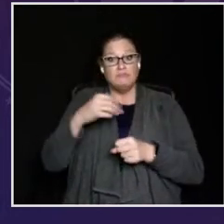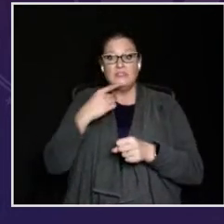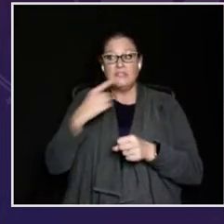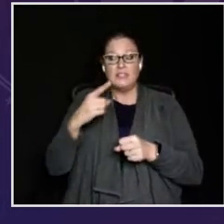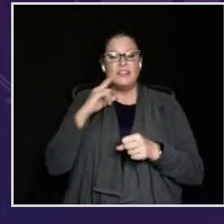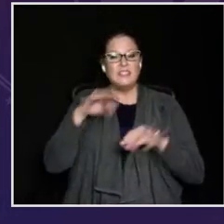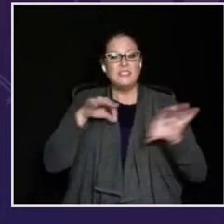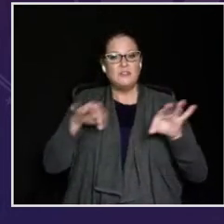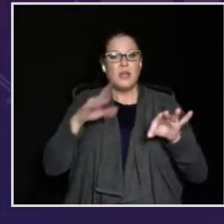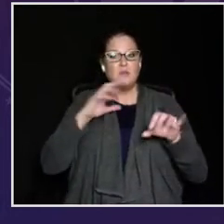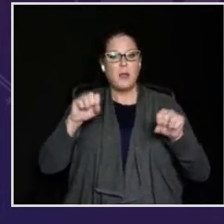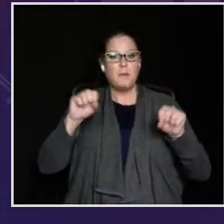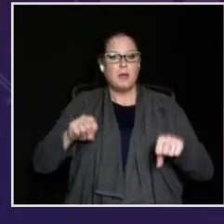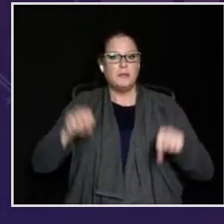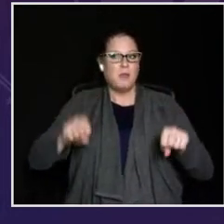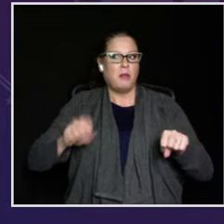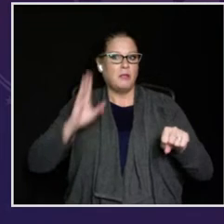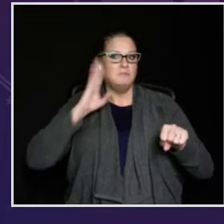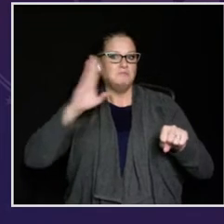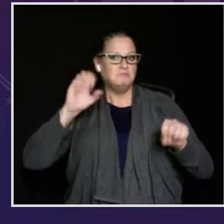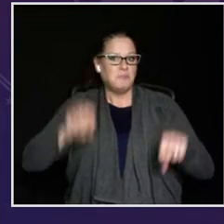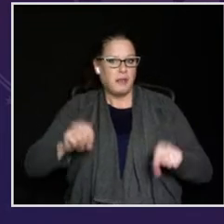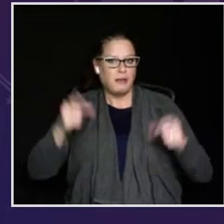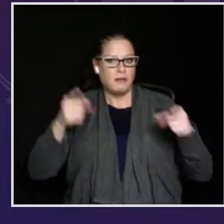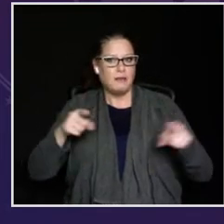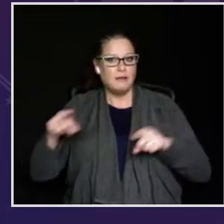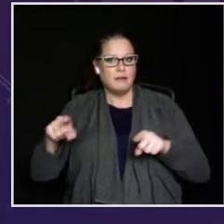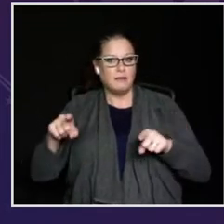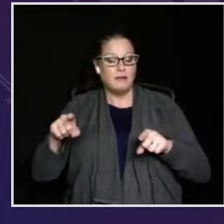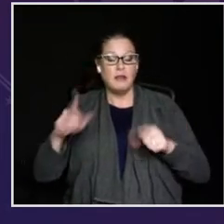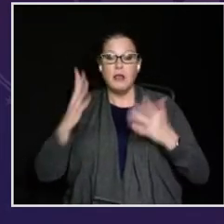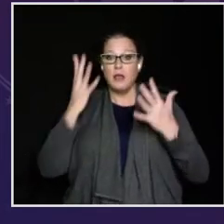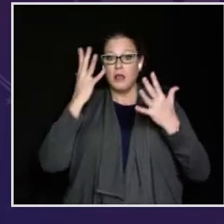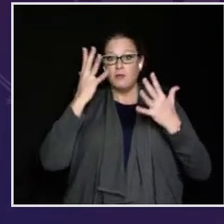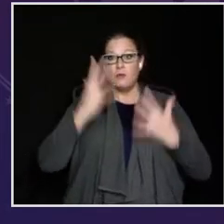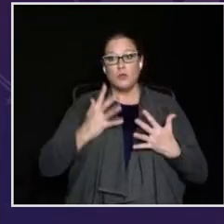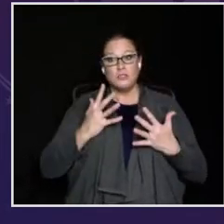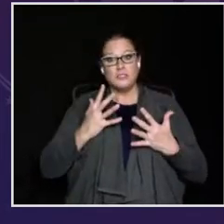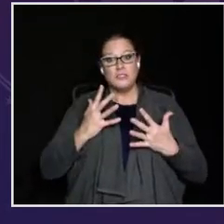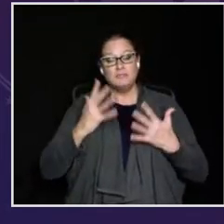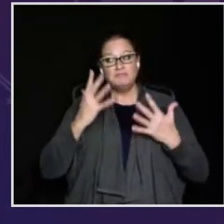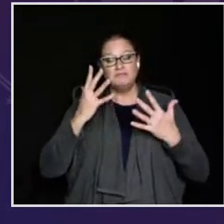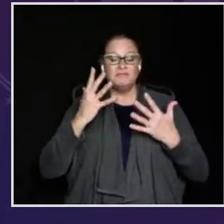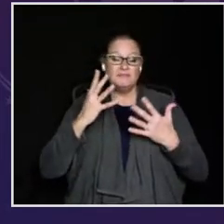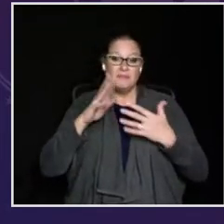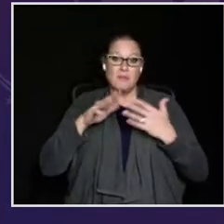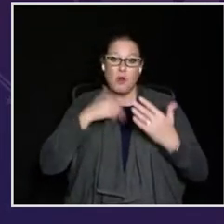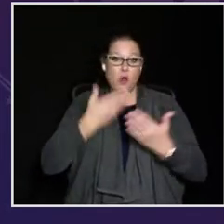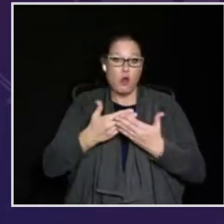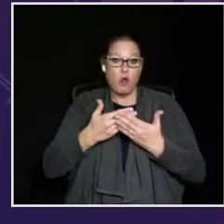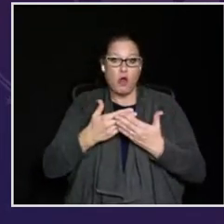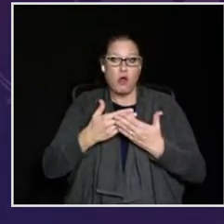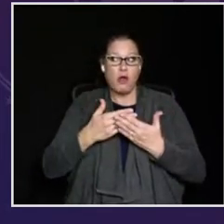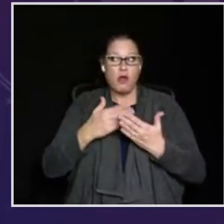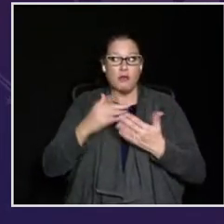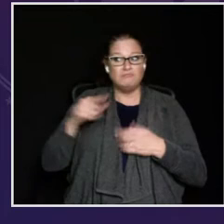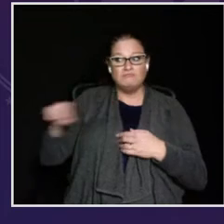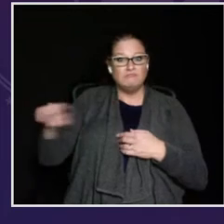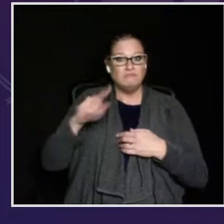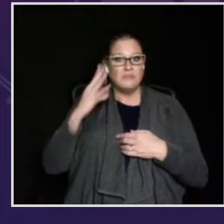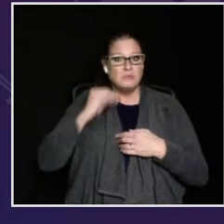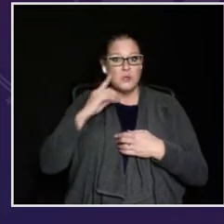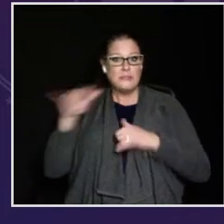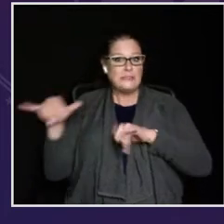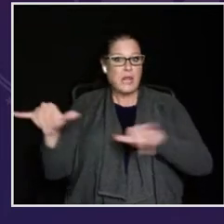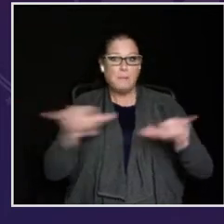A country, as the president-elect often says, is defined by possibilities. But unfortunately and